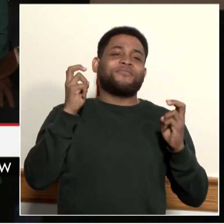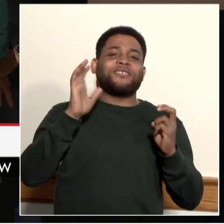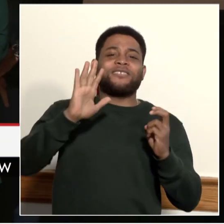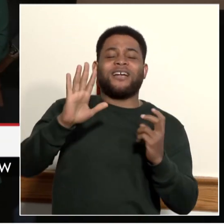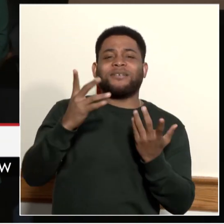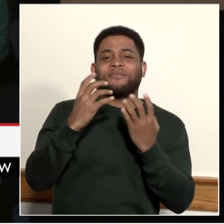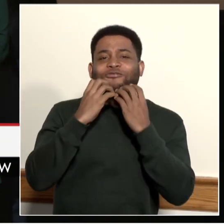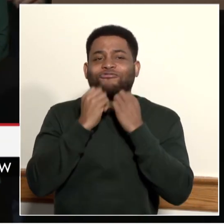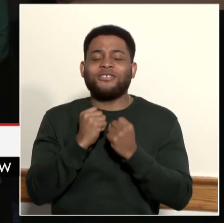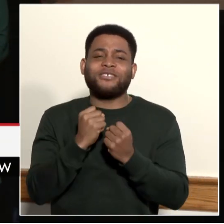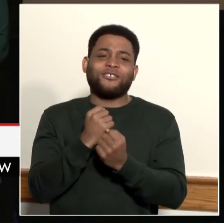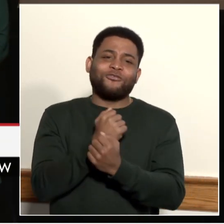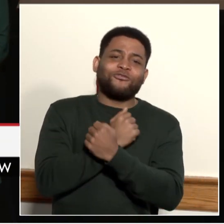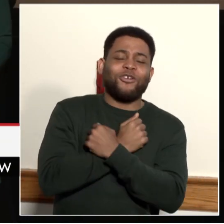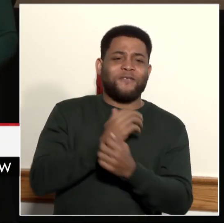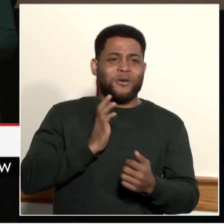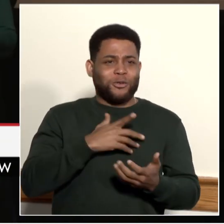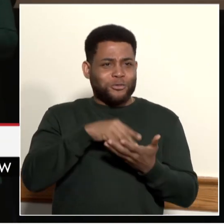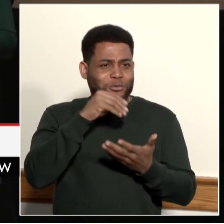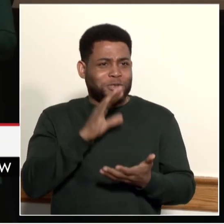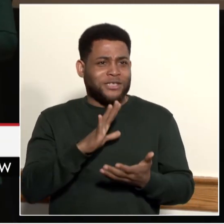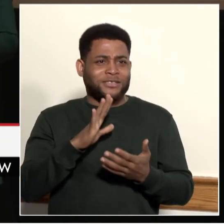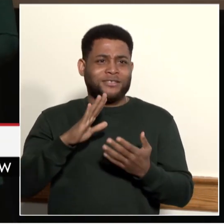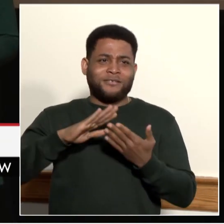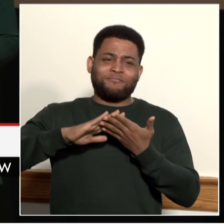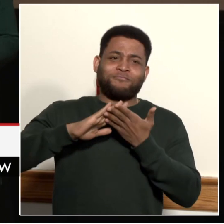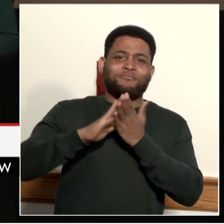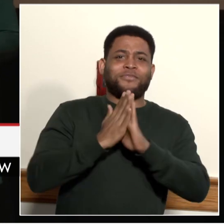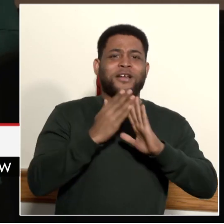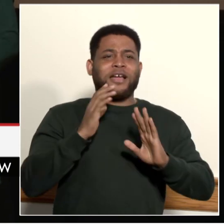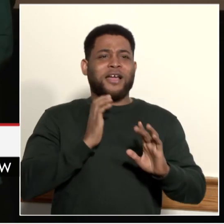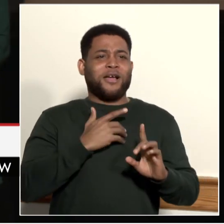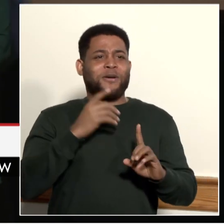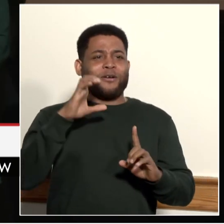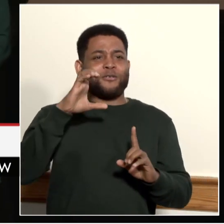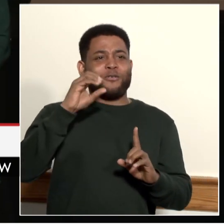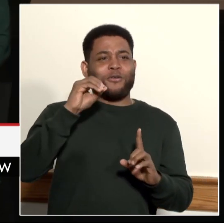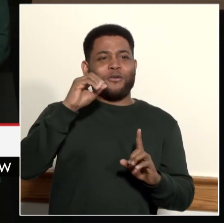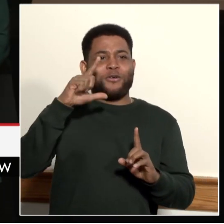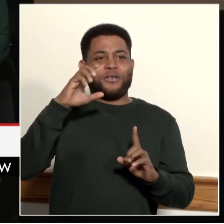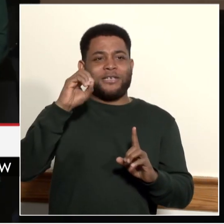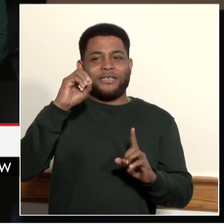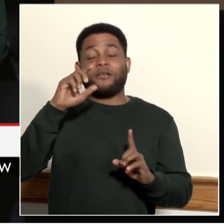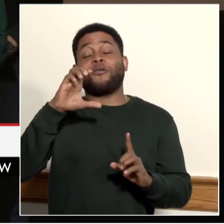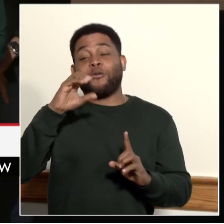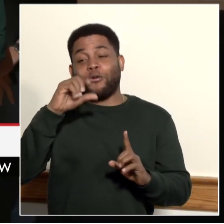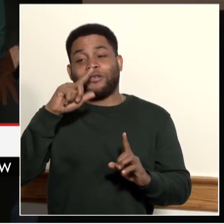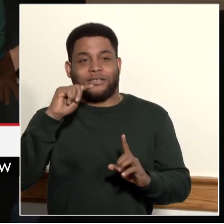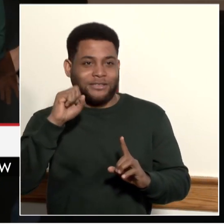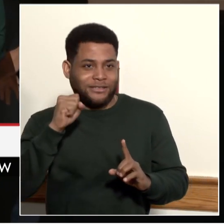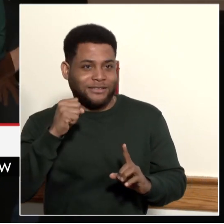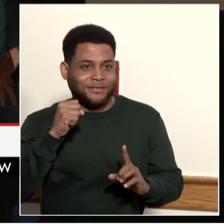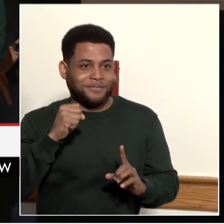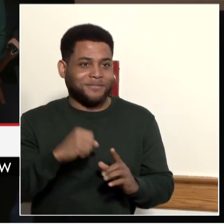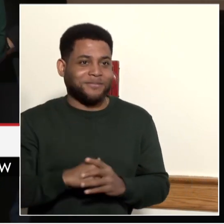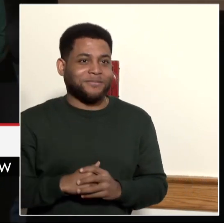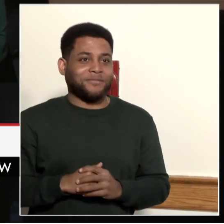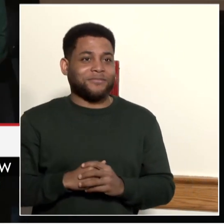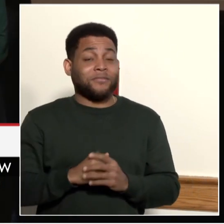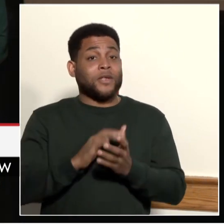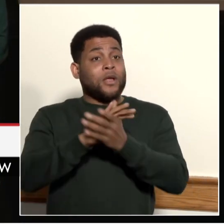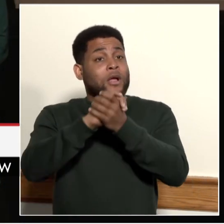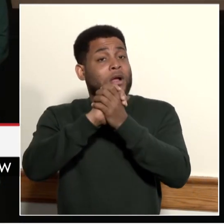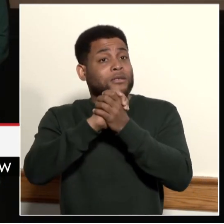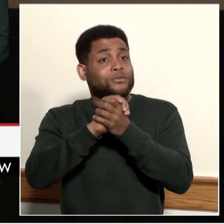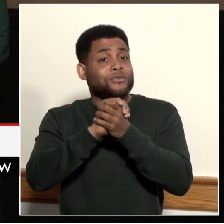choice to become Colts. Congratulations to our 8th grade scholars on your high school journey, and we hope that it's